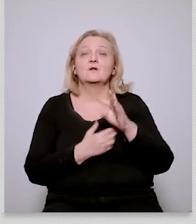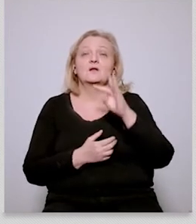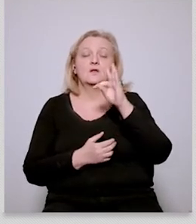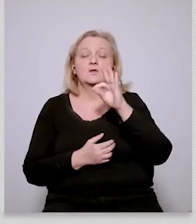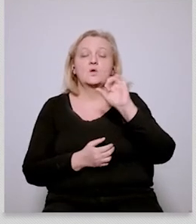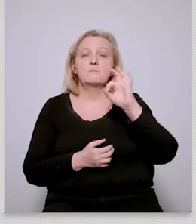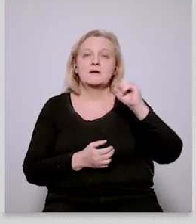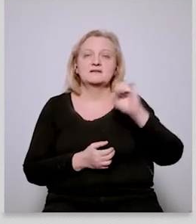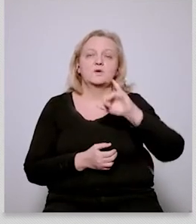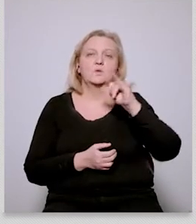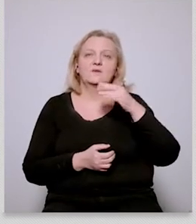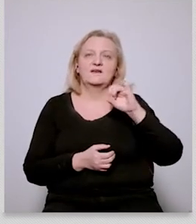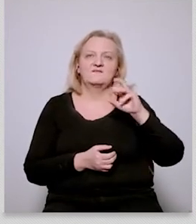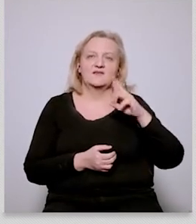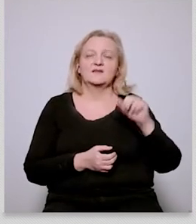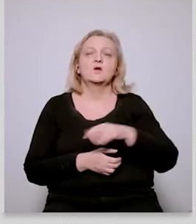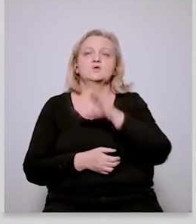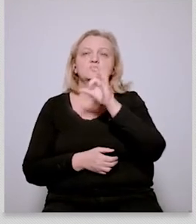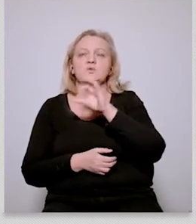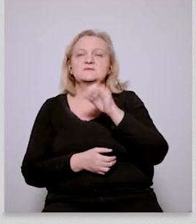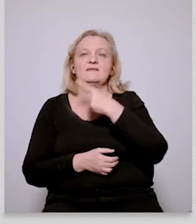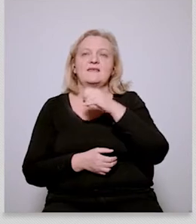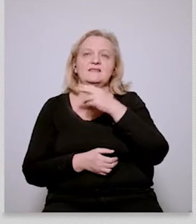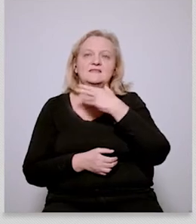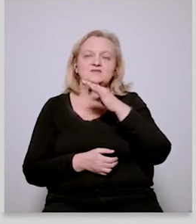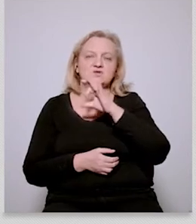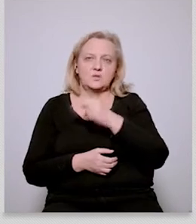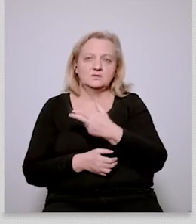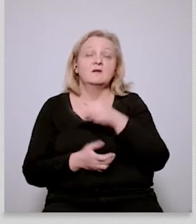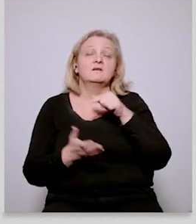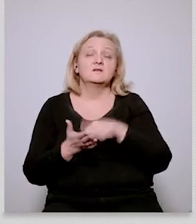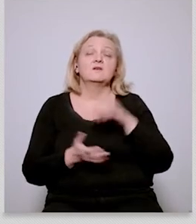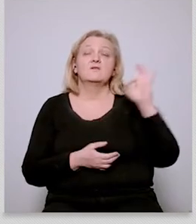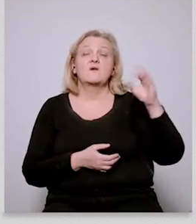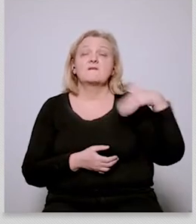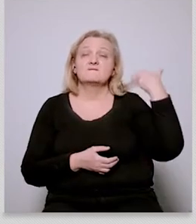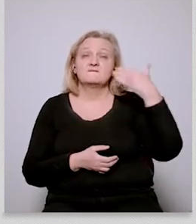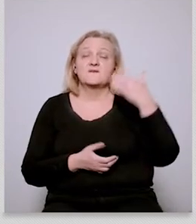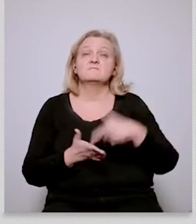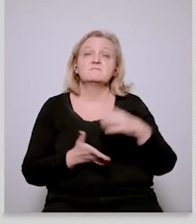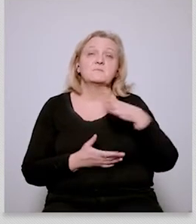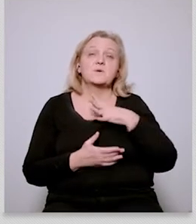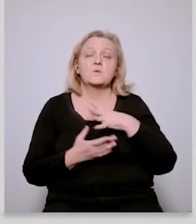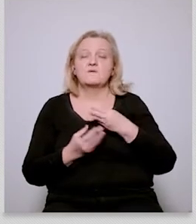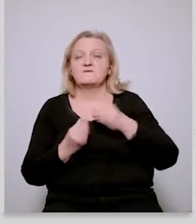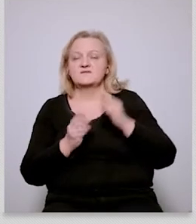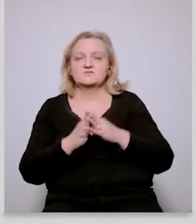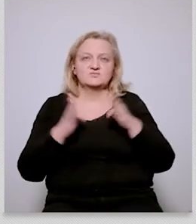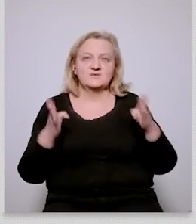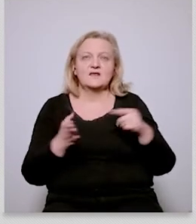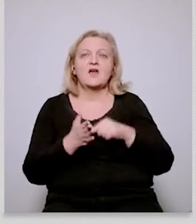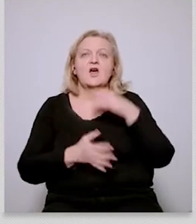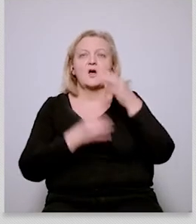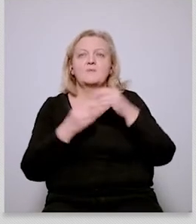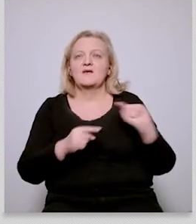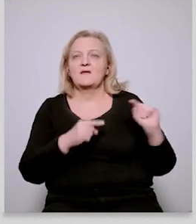of zoomed out to this wider european debate on on climate change and and again to this uh to the green wedge